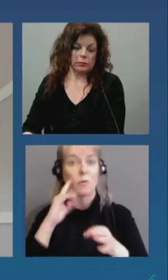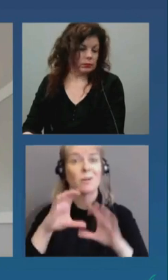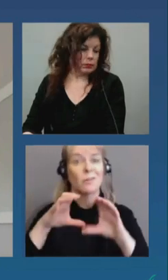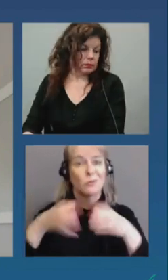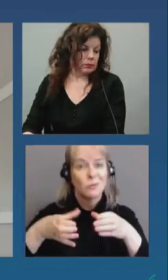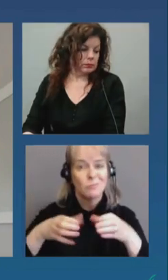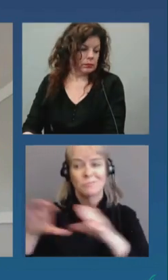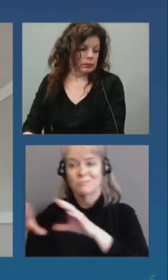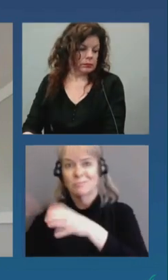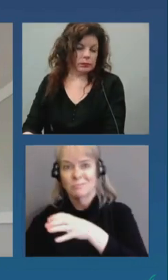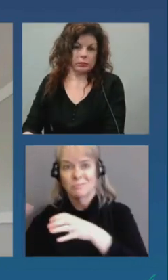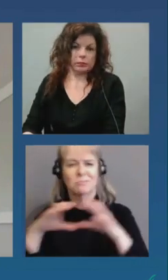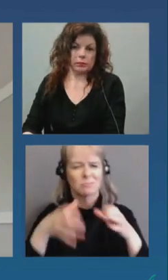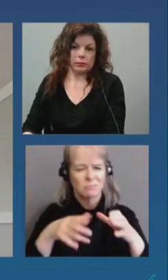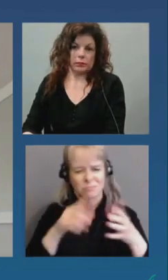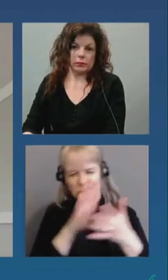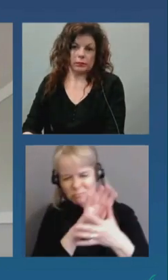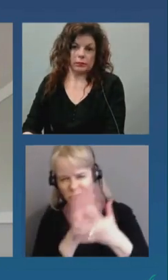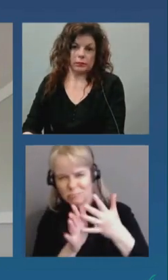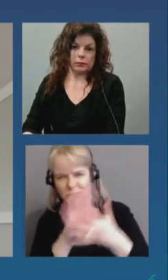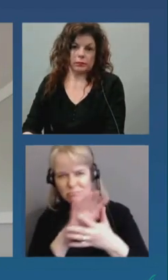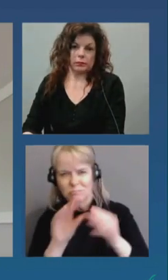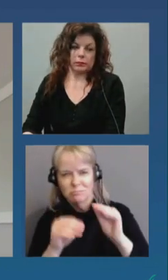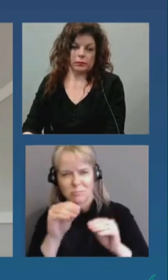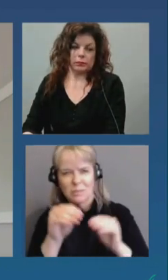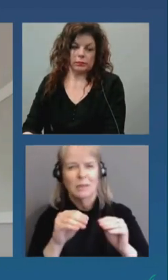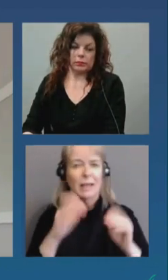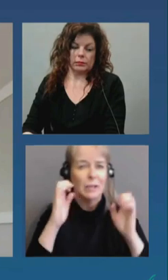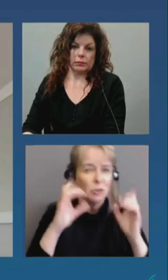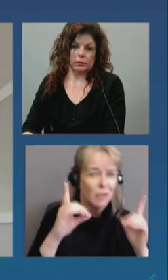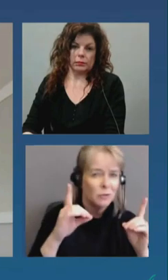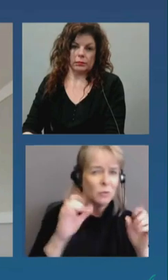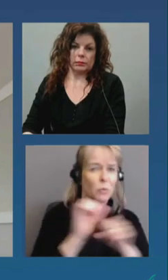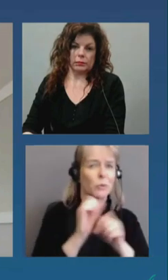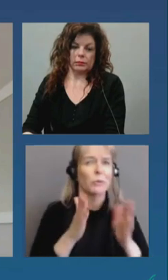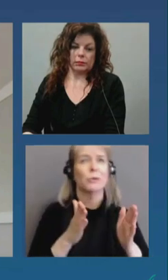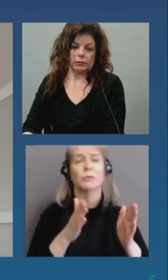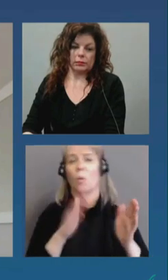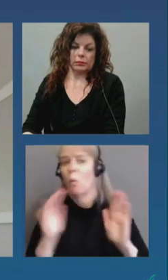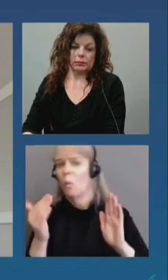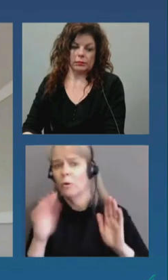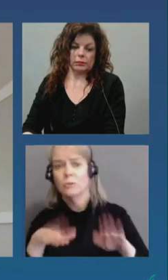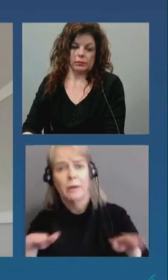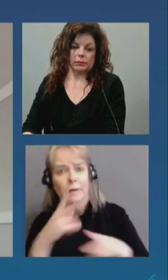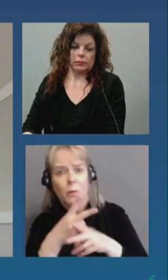we're moving through the groups of people who cannot work from home um